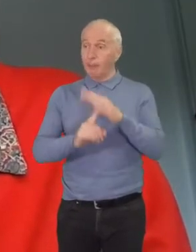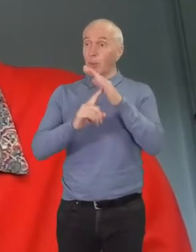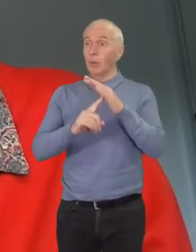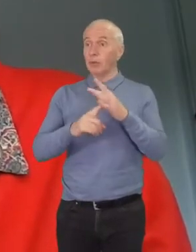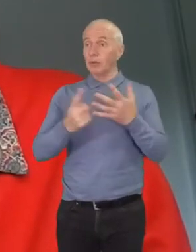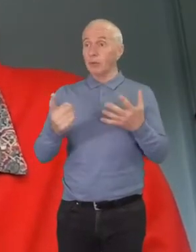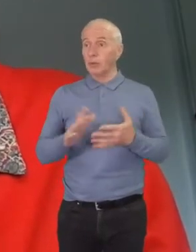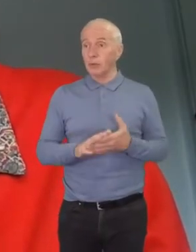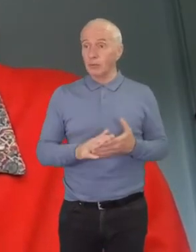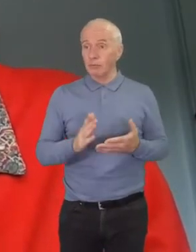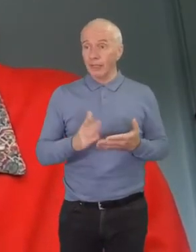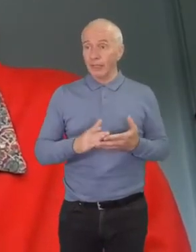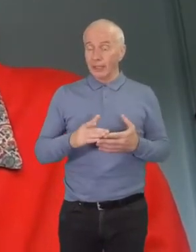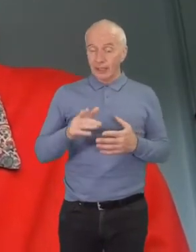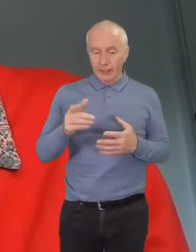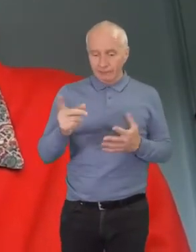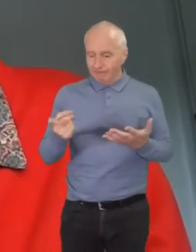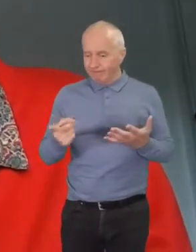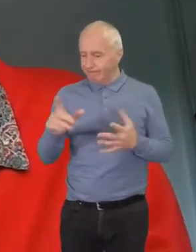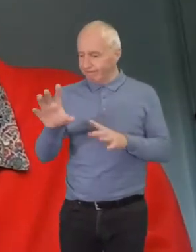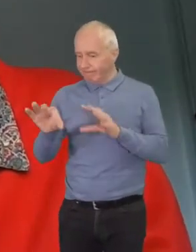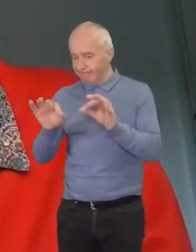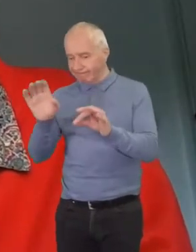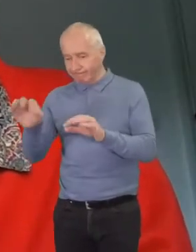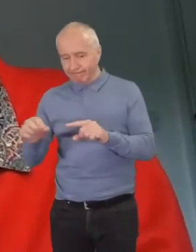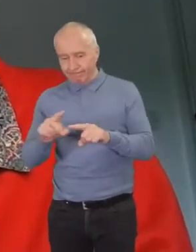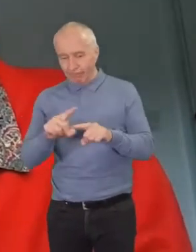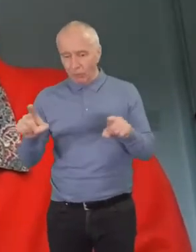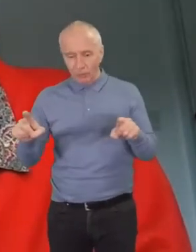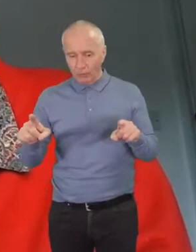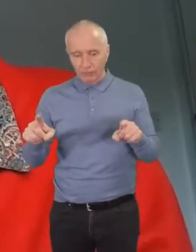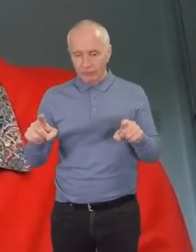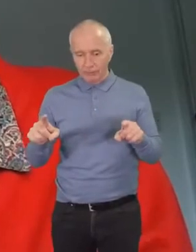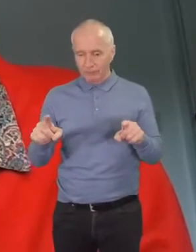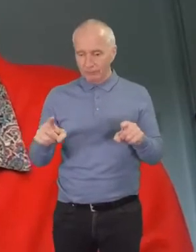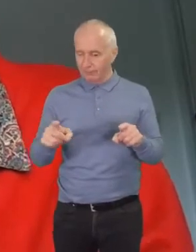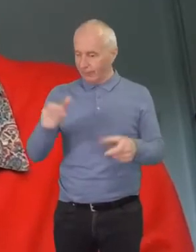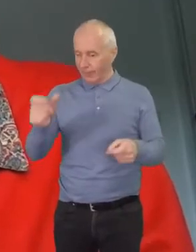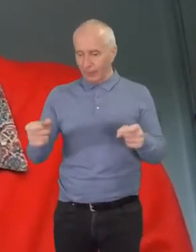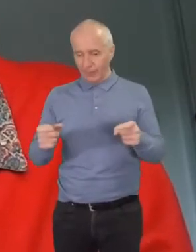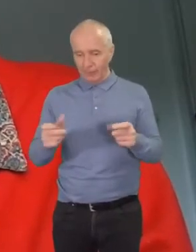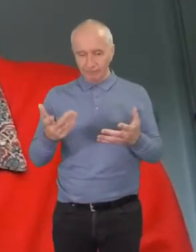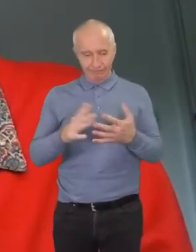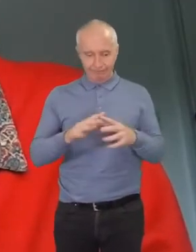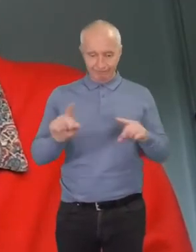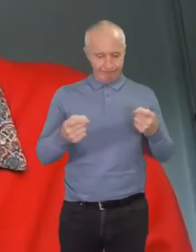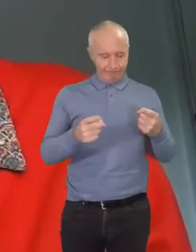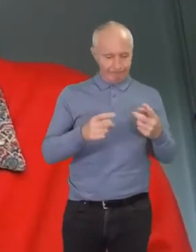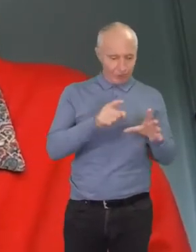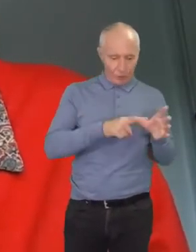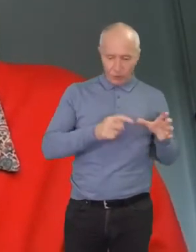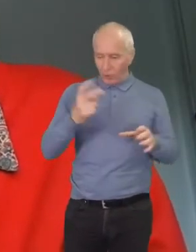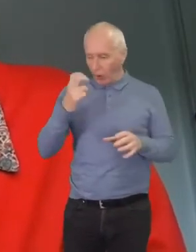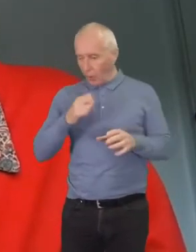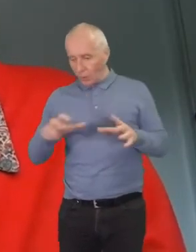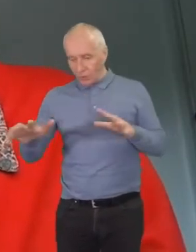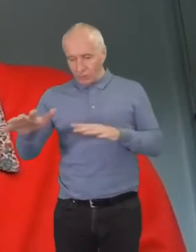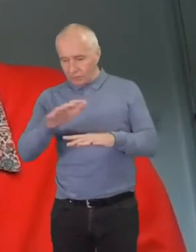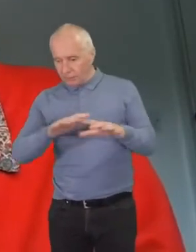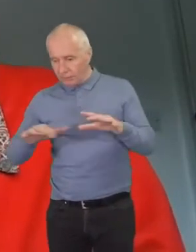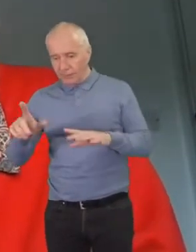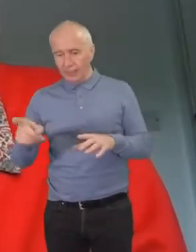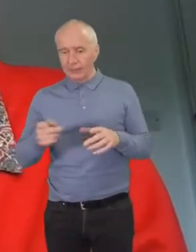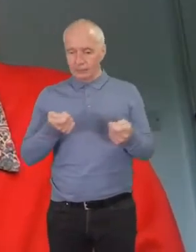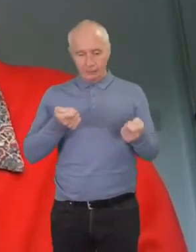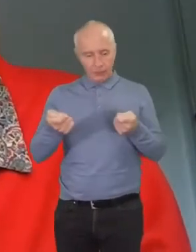diverse voices in terms of age but also in terms of other demographics into your decision-making spaces. You might not be in charge